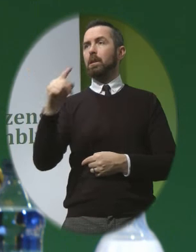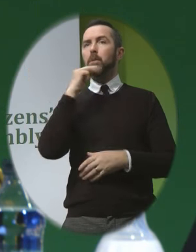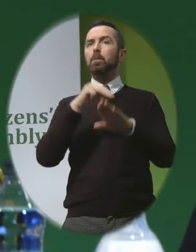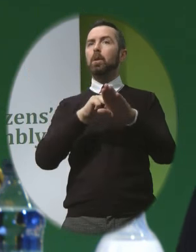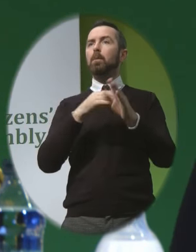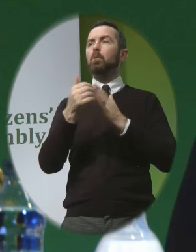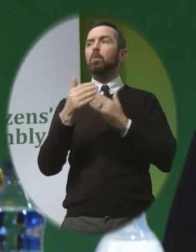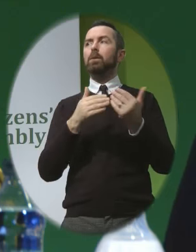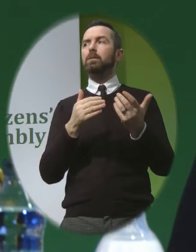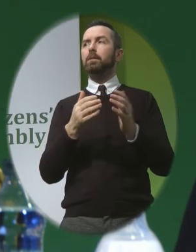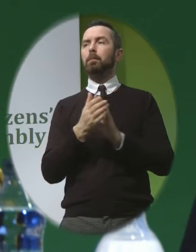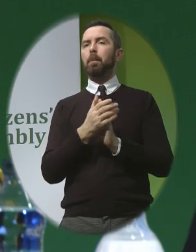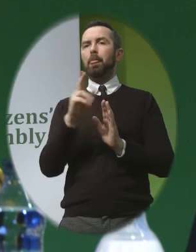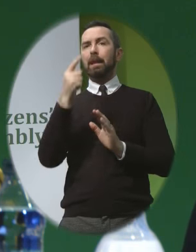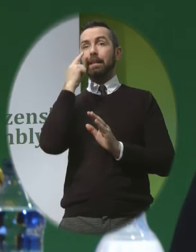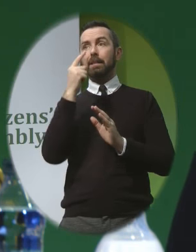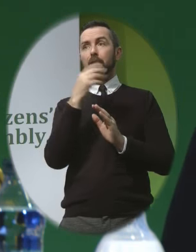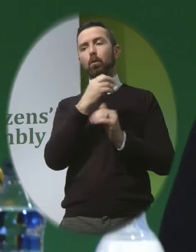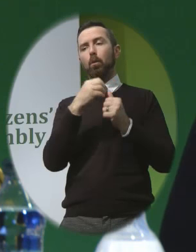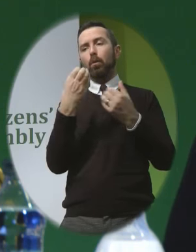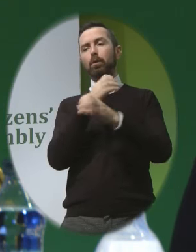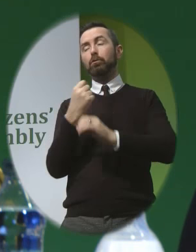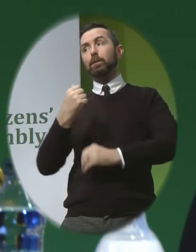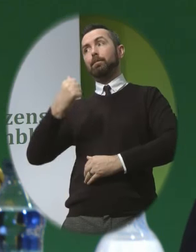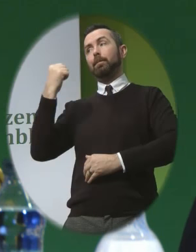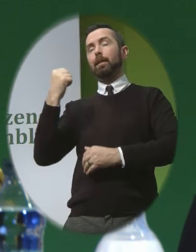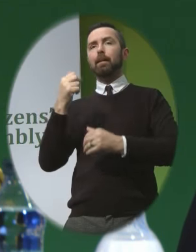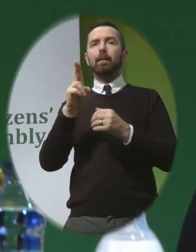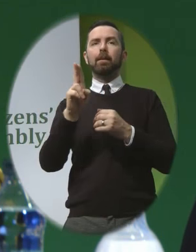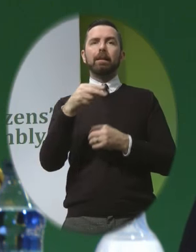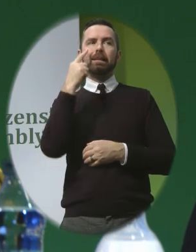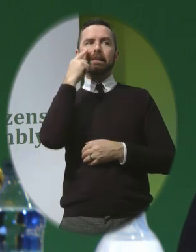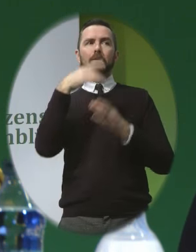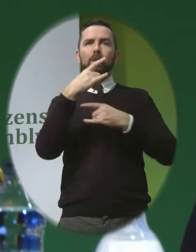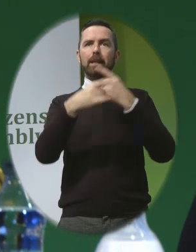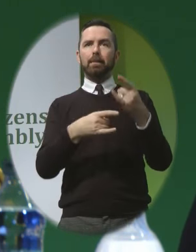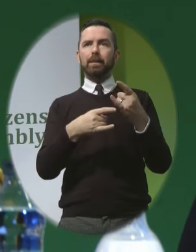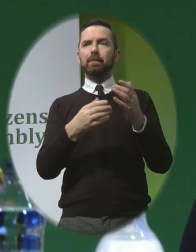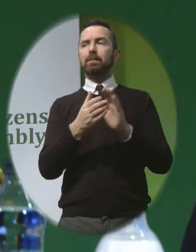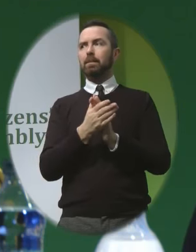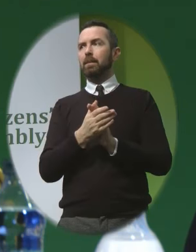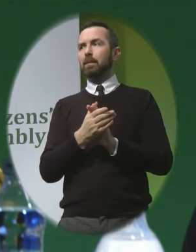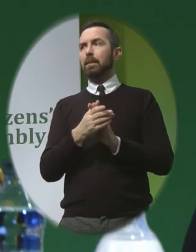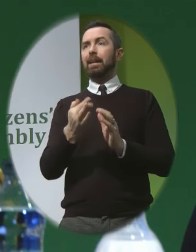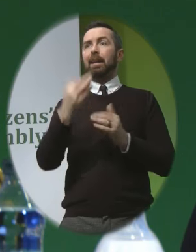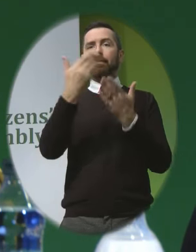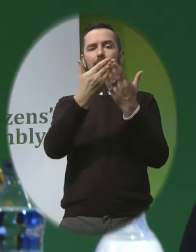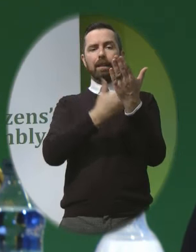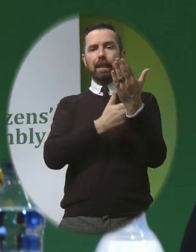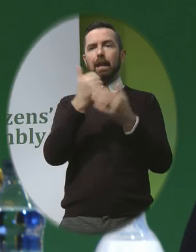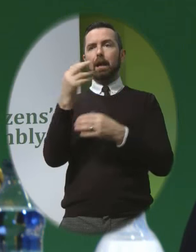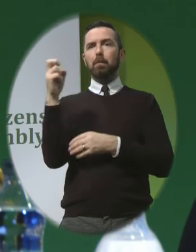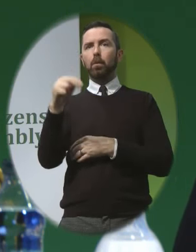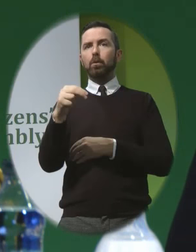see from what's happened in other countries We don't have to imagine what the results of legalised abortion would be